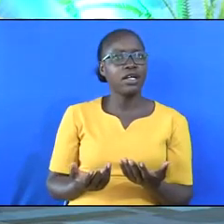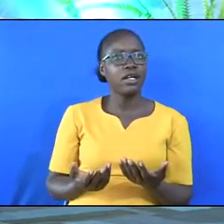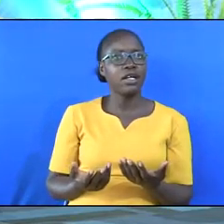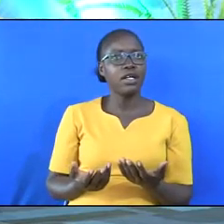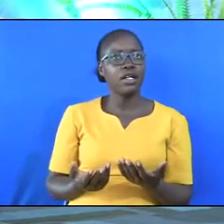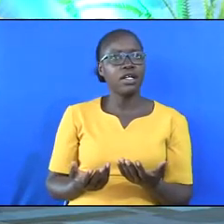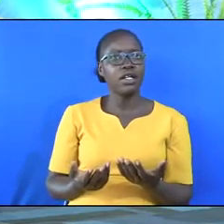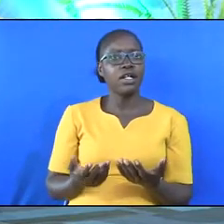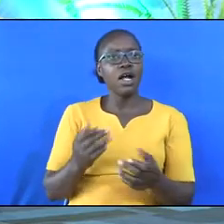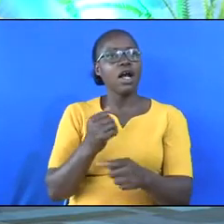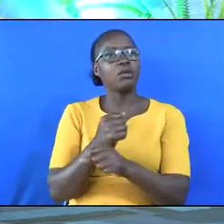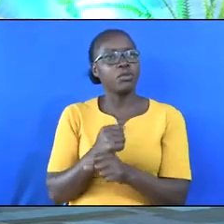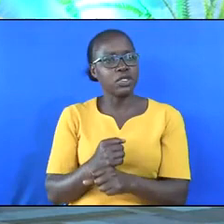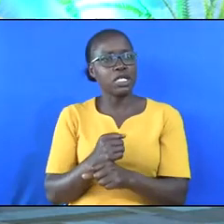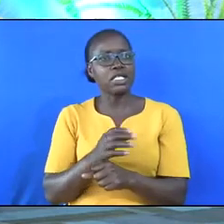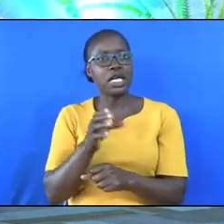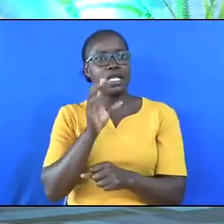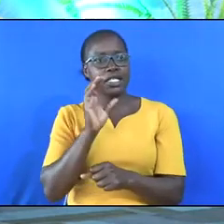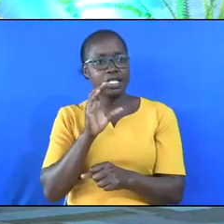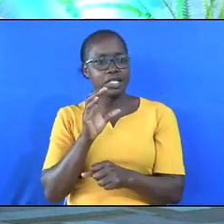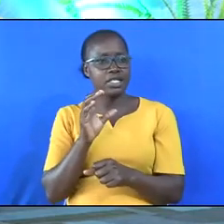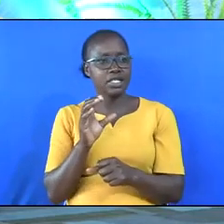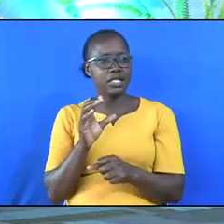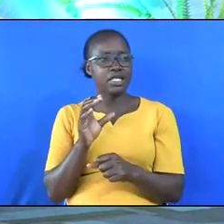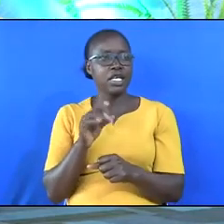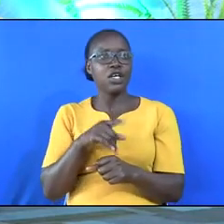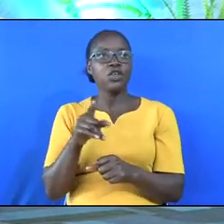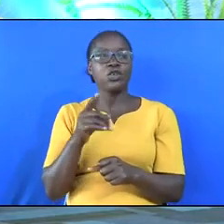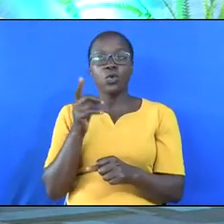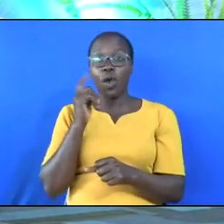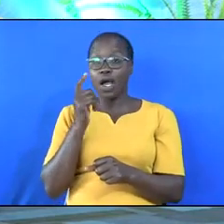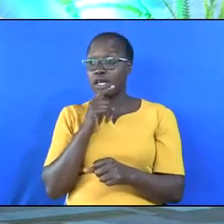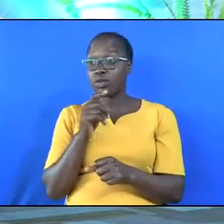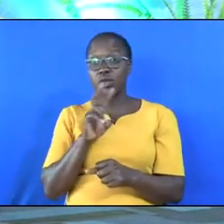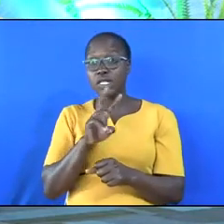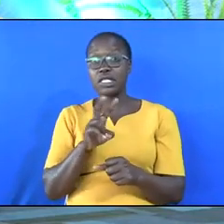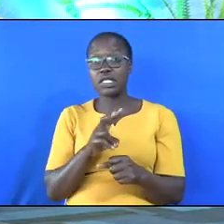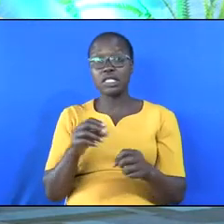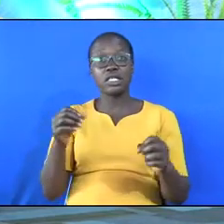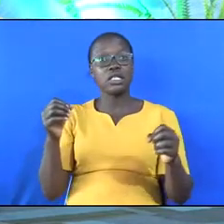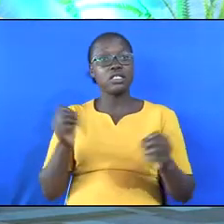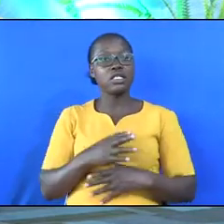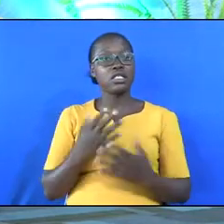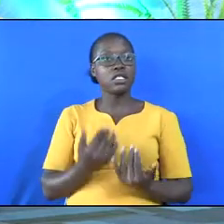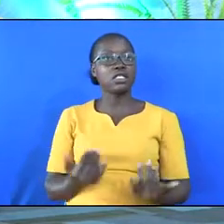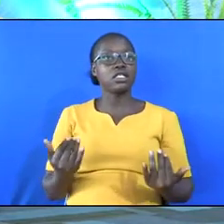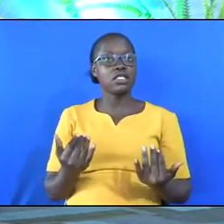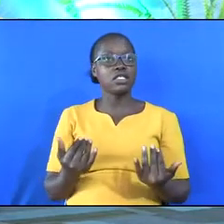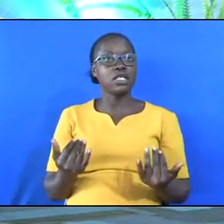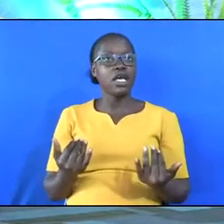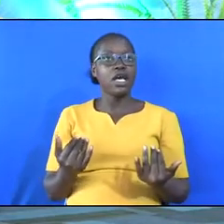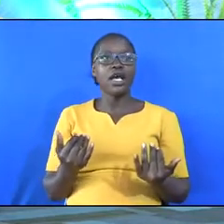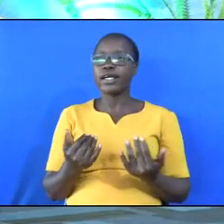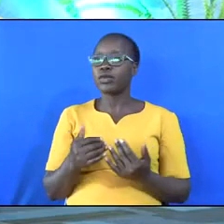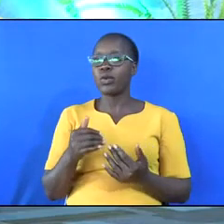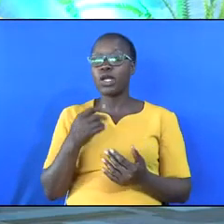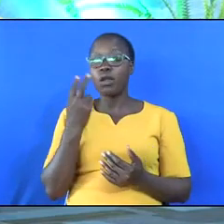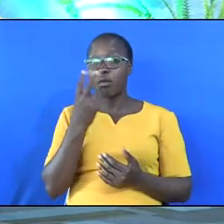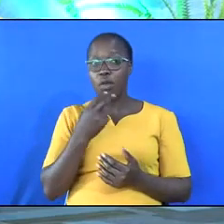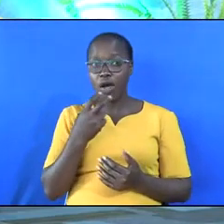bites like a serpent and stings like a viper. Your eyes will see strange things and your heart will utter pervert things.